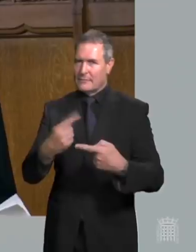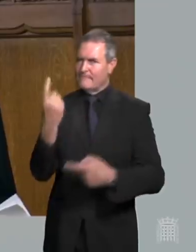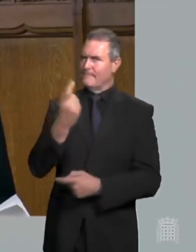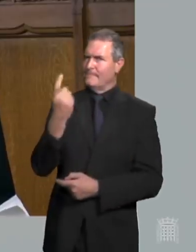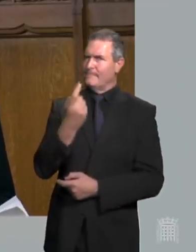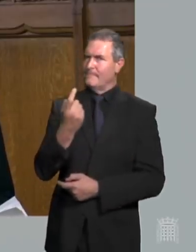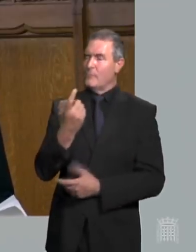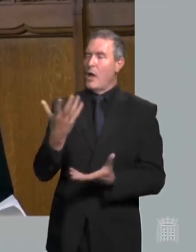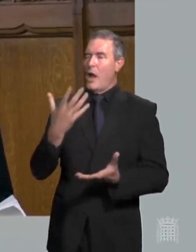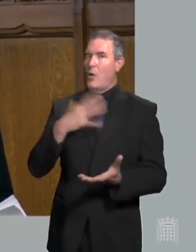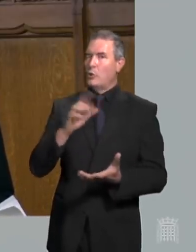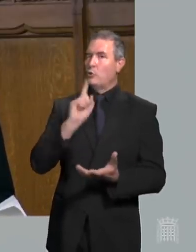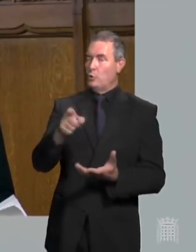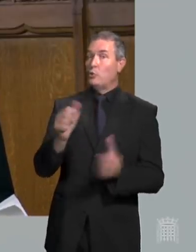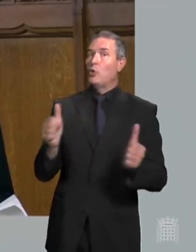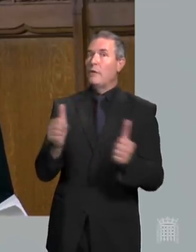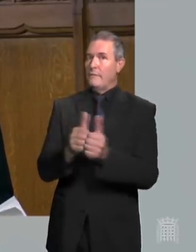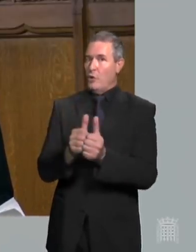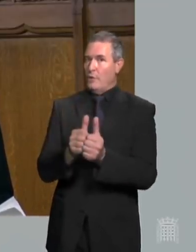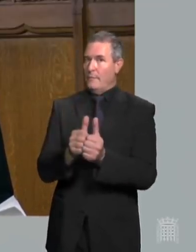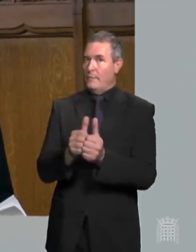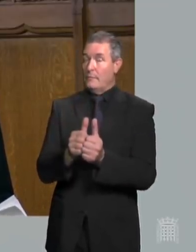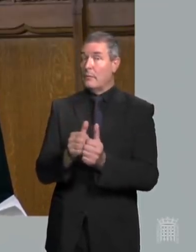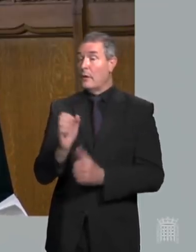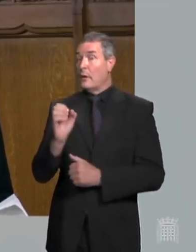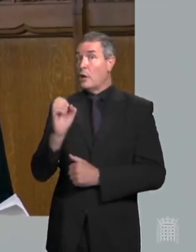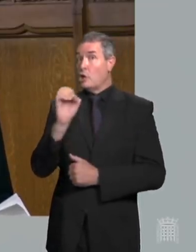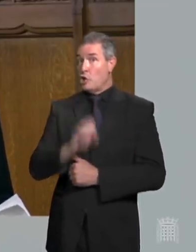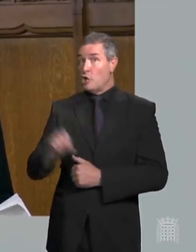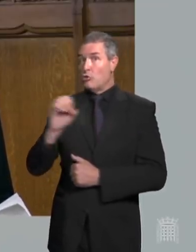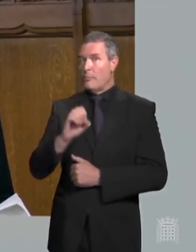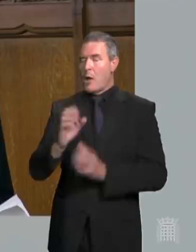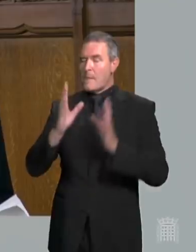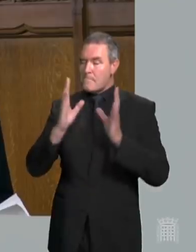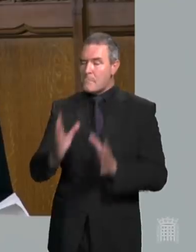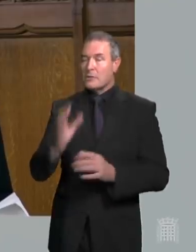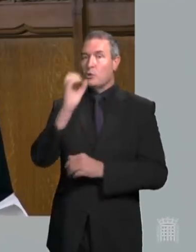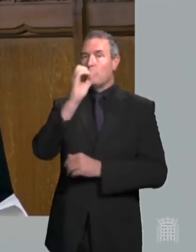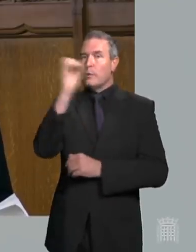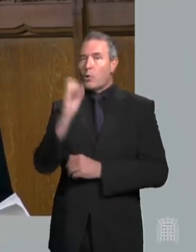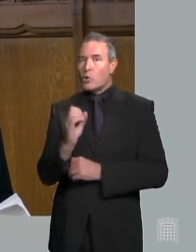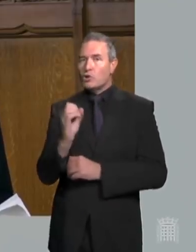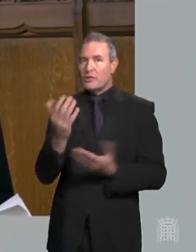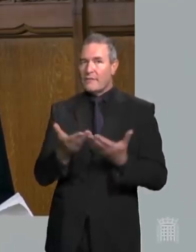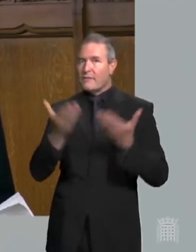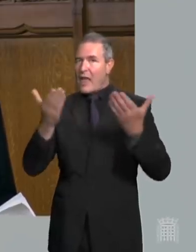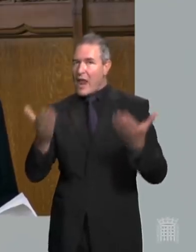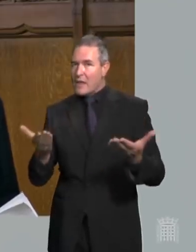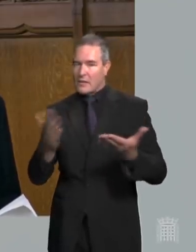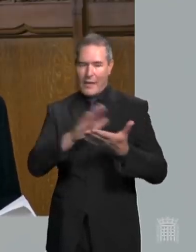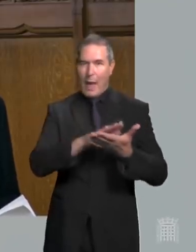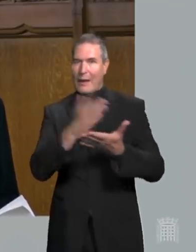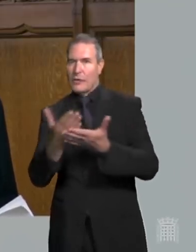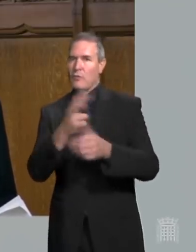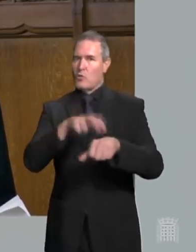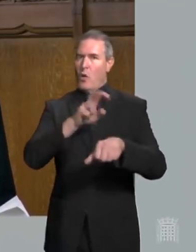right honourable friend please confirm that unless the European Union adopts a more proportionate approach to the application of